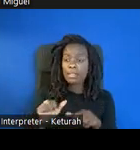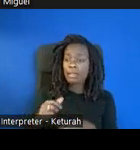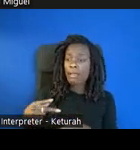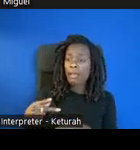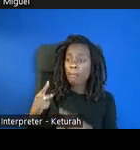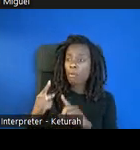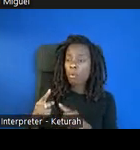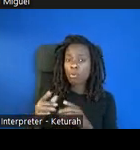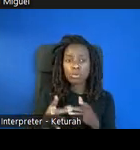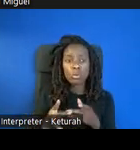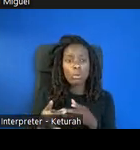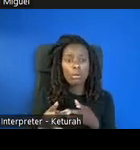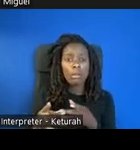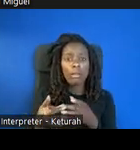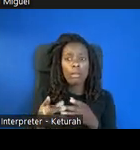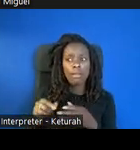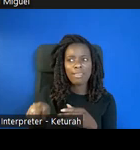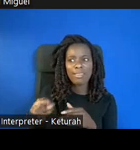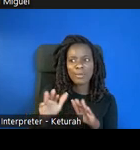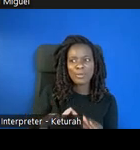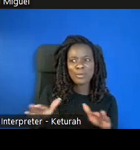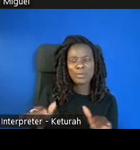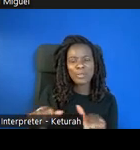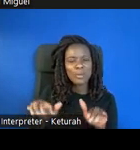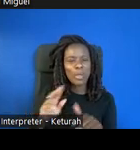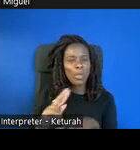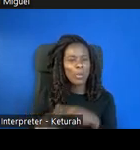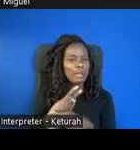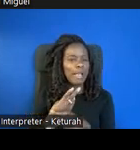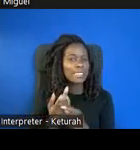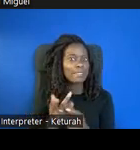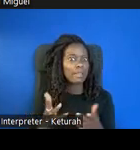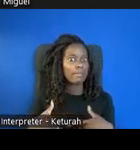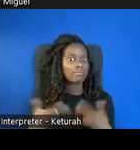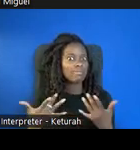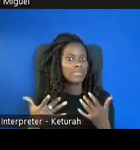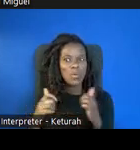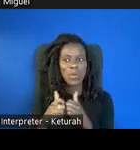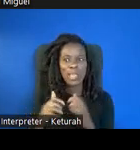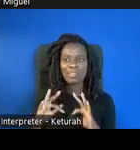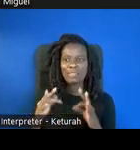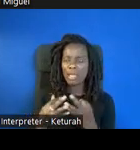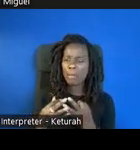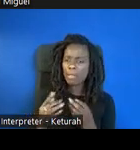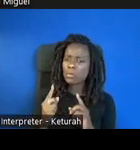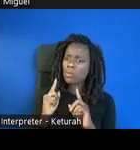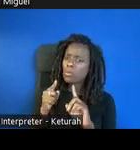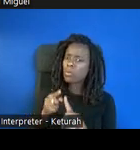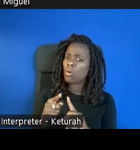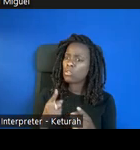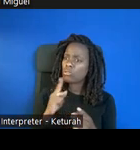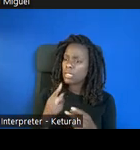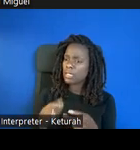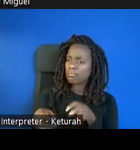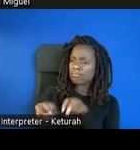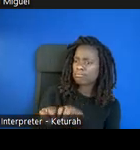to guide children through doing those sorts of adventures with their family. So it's intended for families to do together. A teacher could